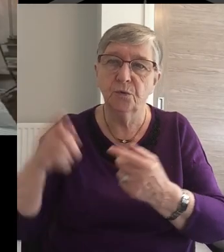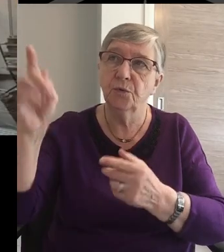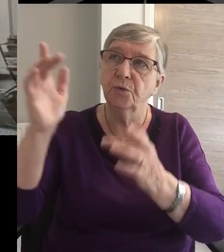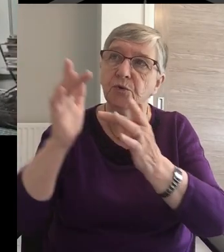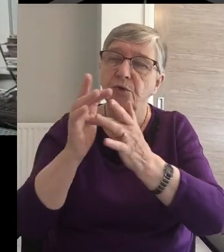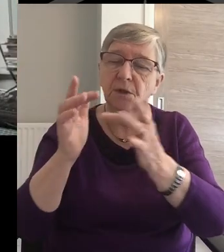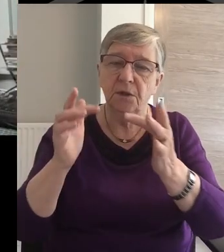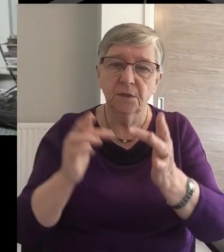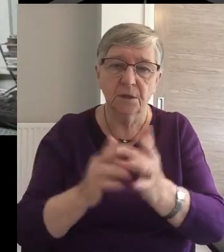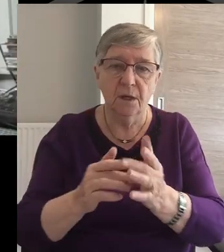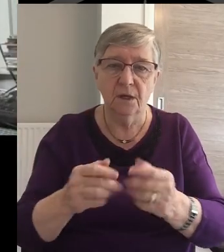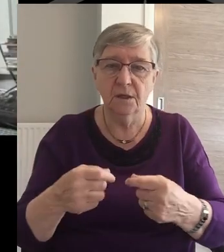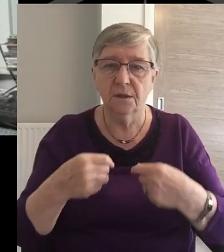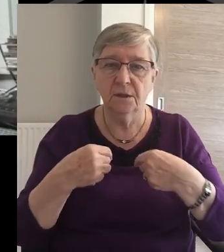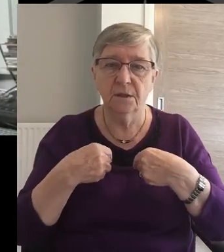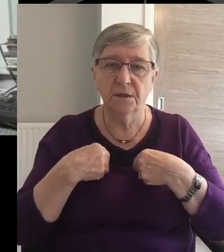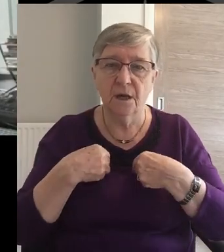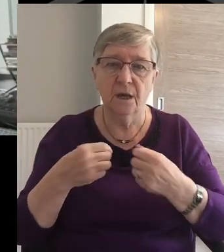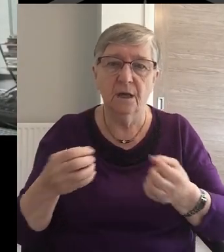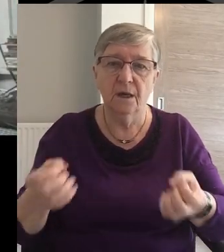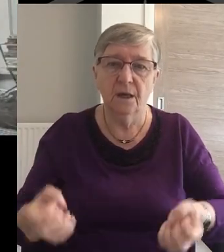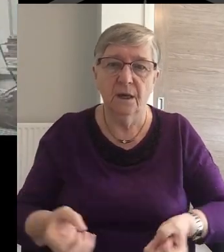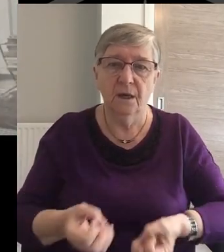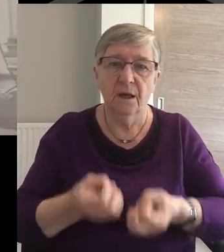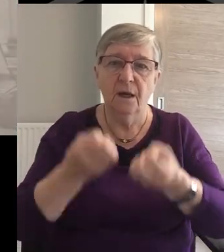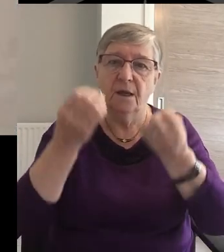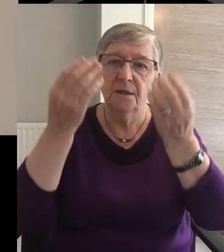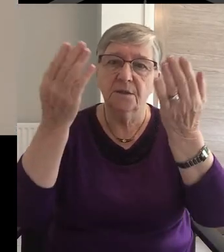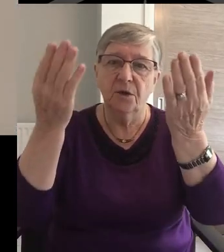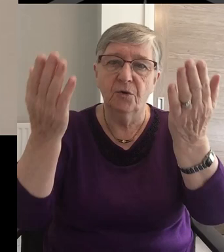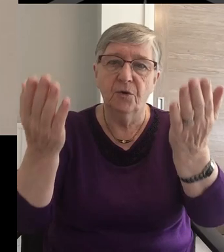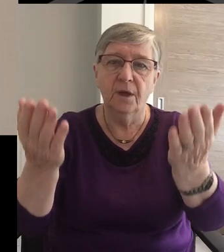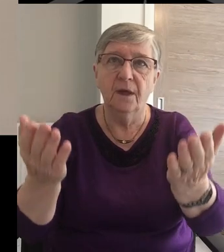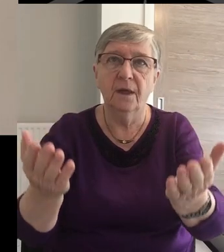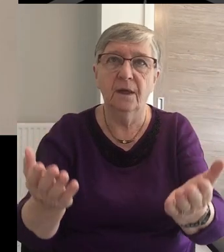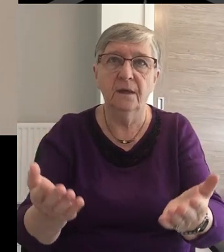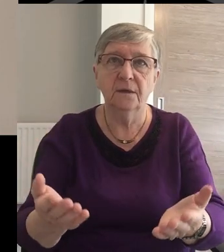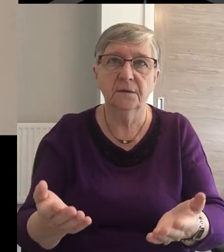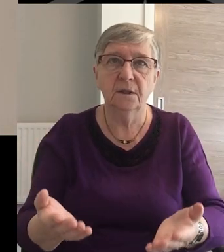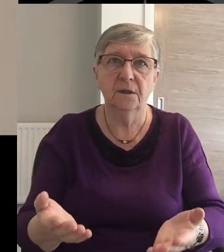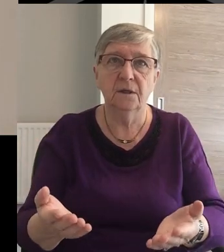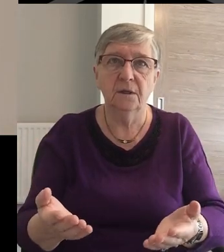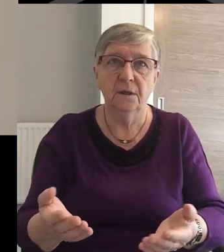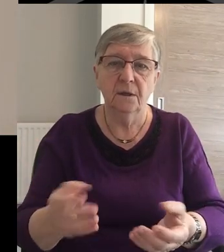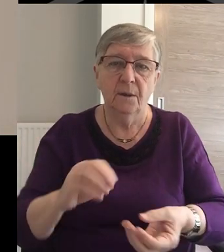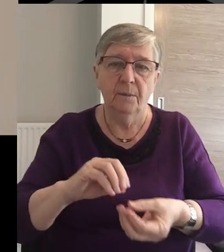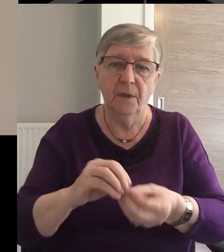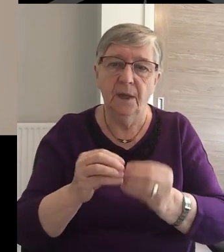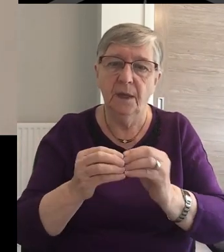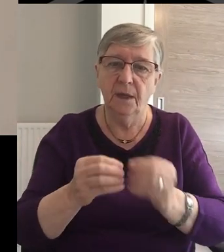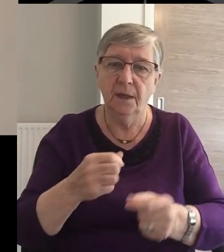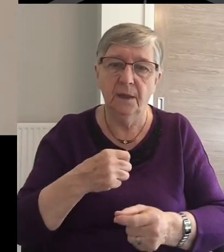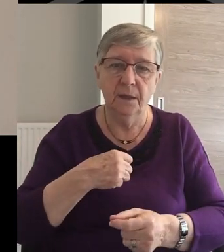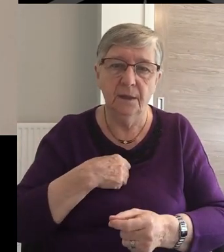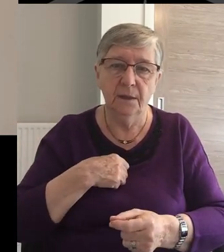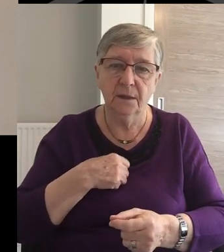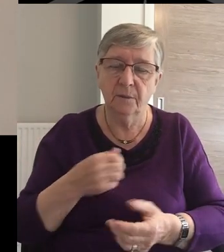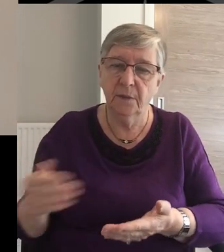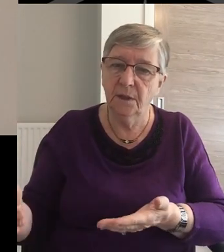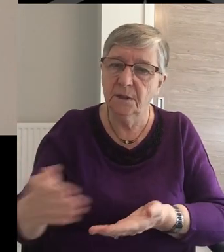All to Jesus I surrender